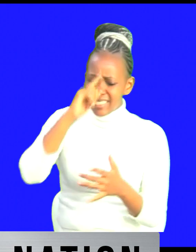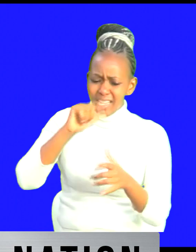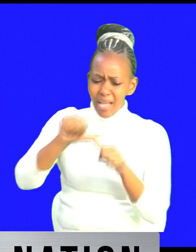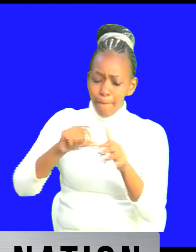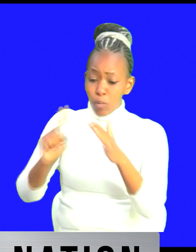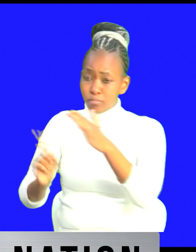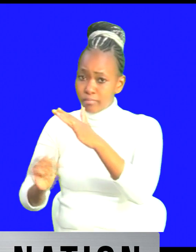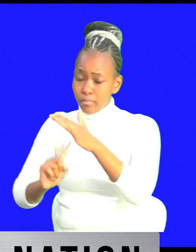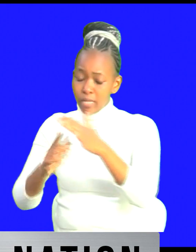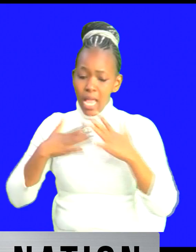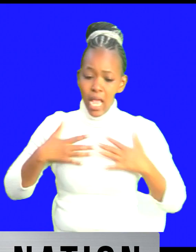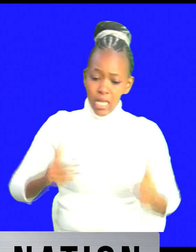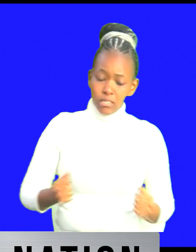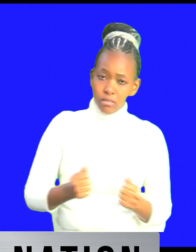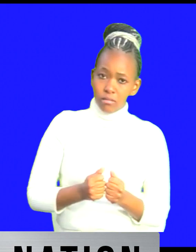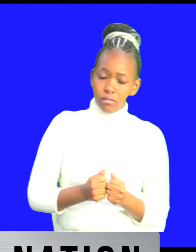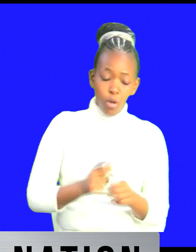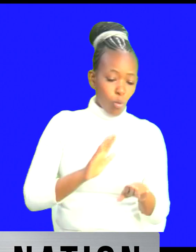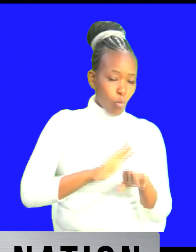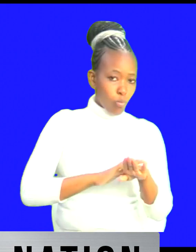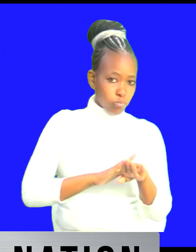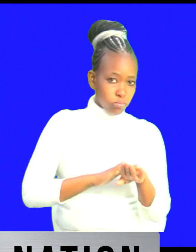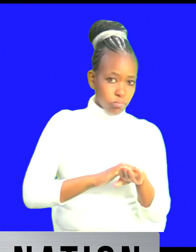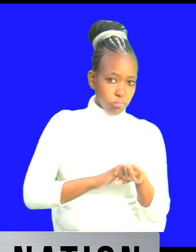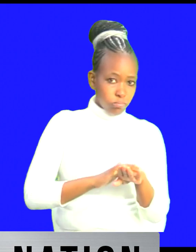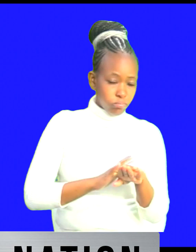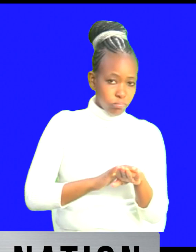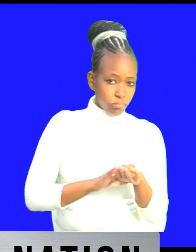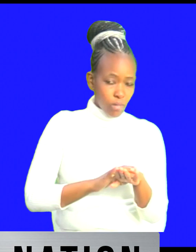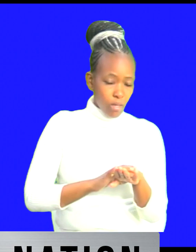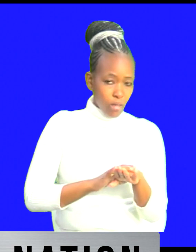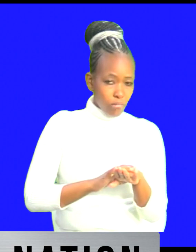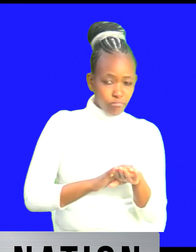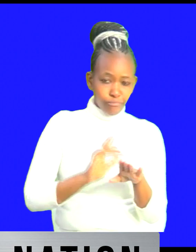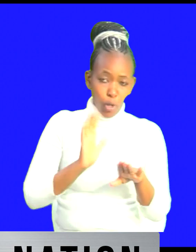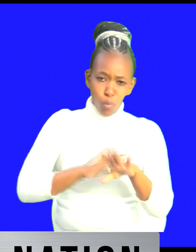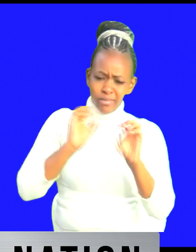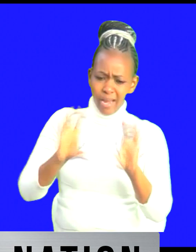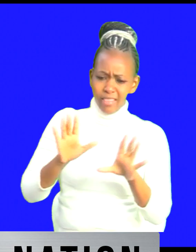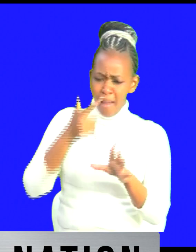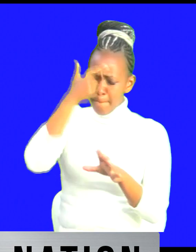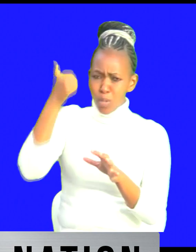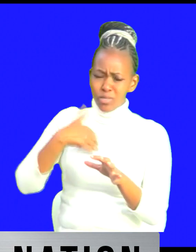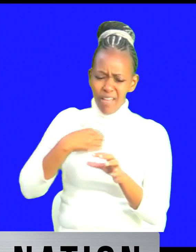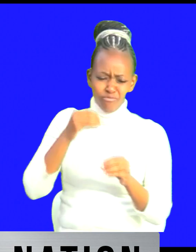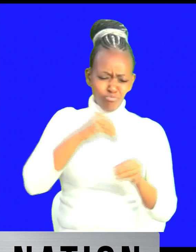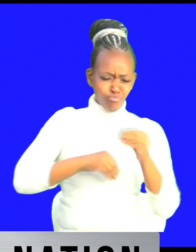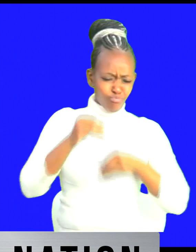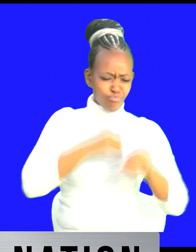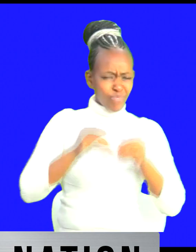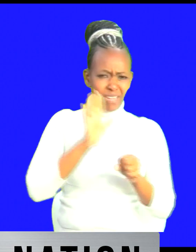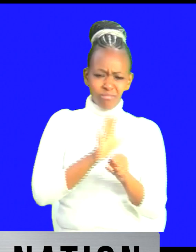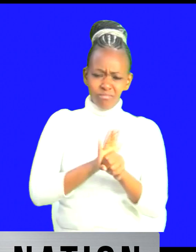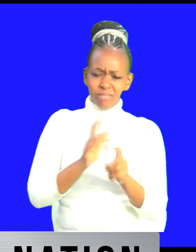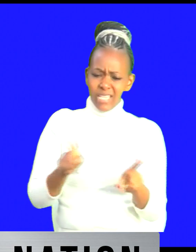the ministry of health has been a ministry riddled with corruption throughout and even this time it has not been